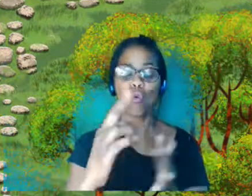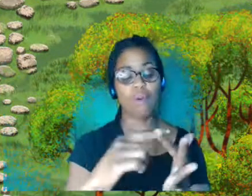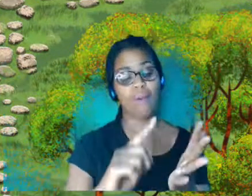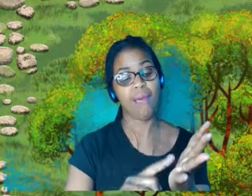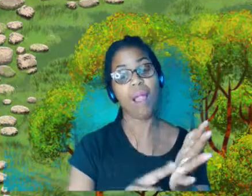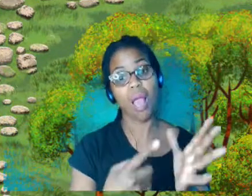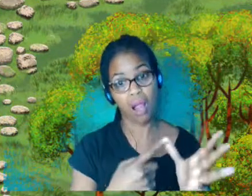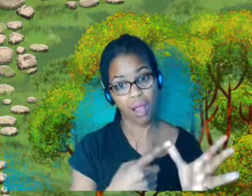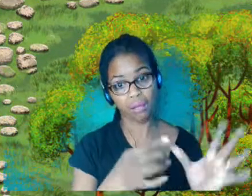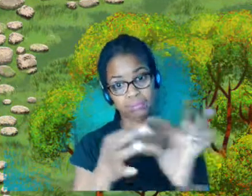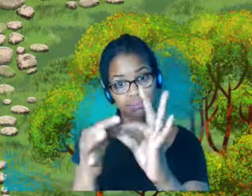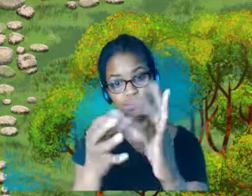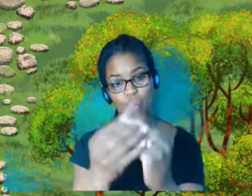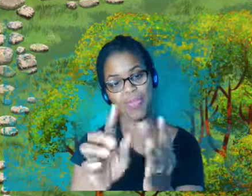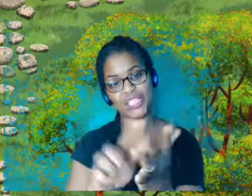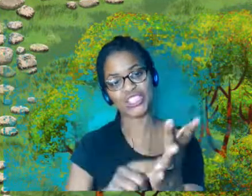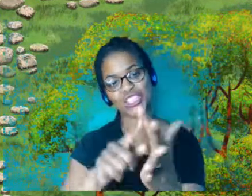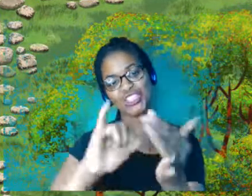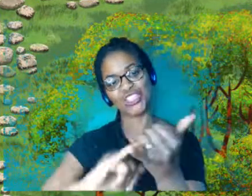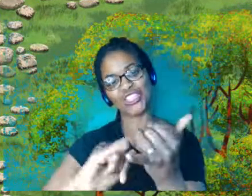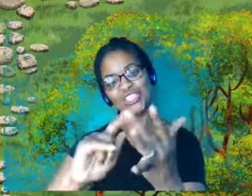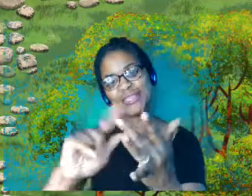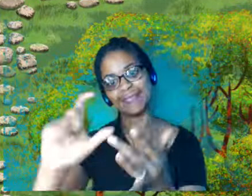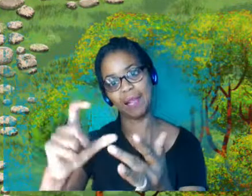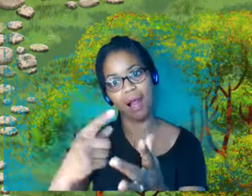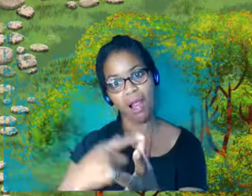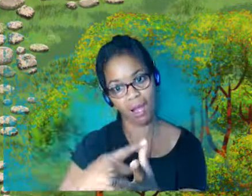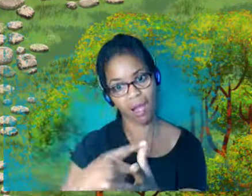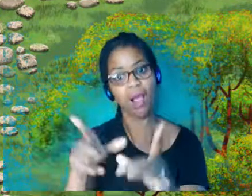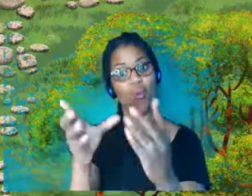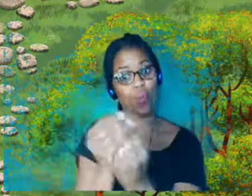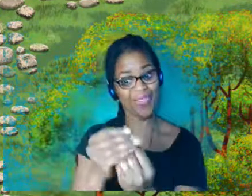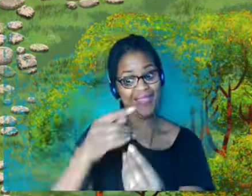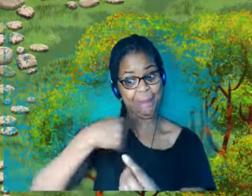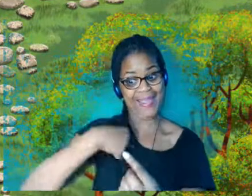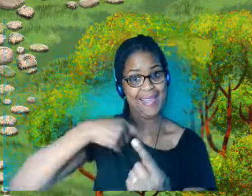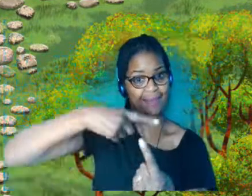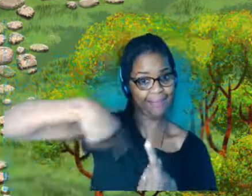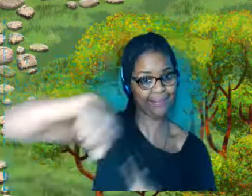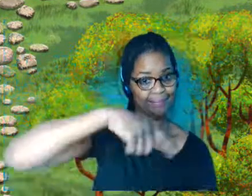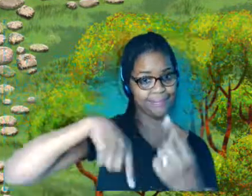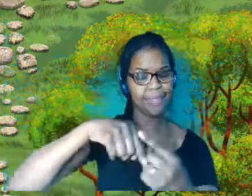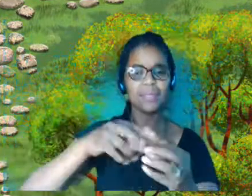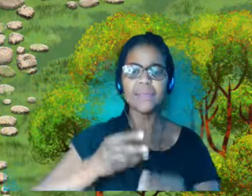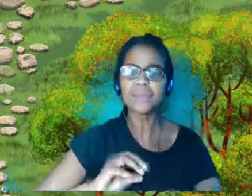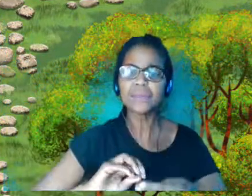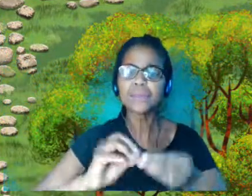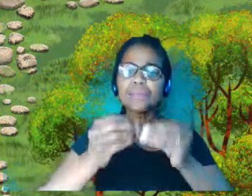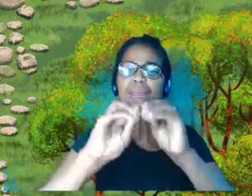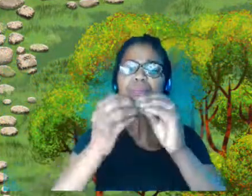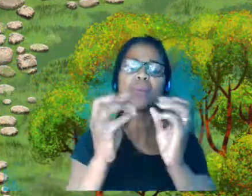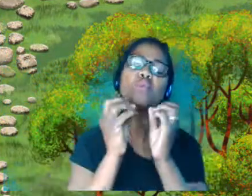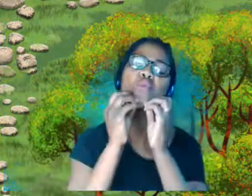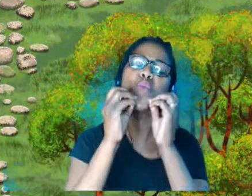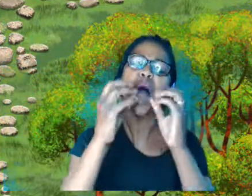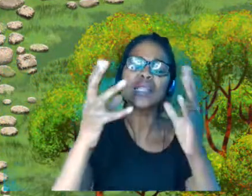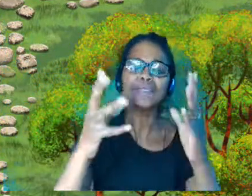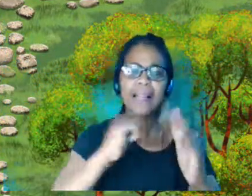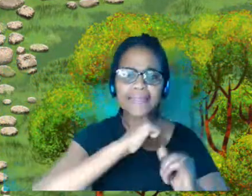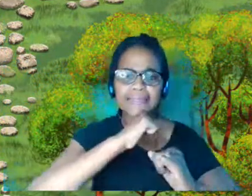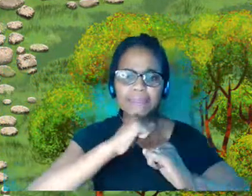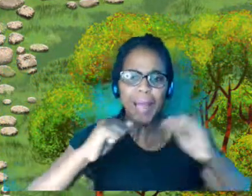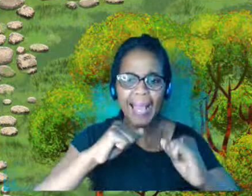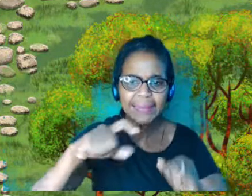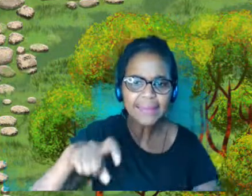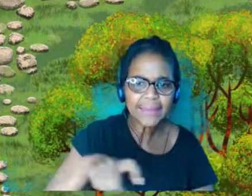Jessica and I basically created this wonderful interactive space where you can kind of follow a path